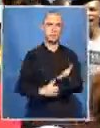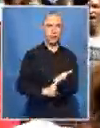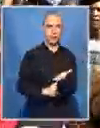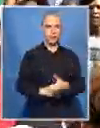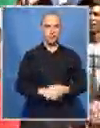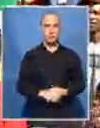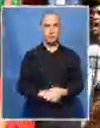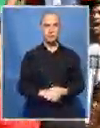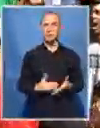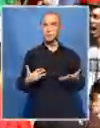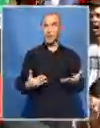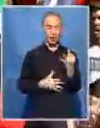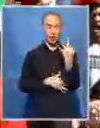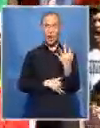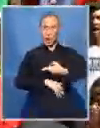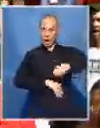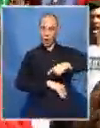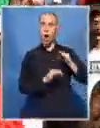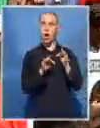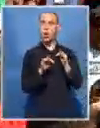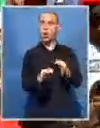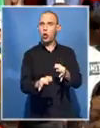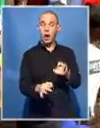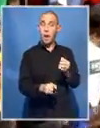A three-hour delay did not dampen their spirits.